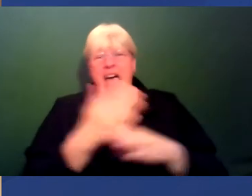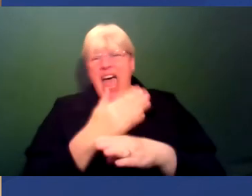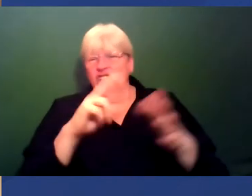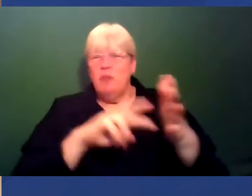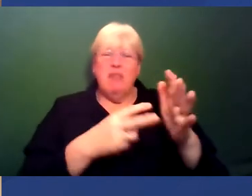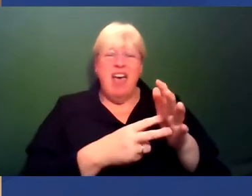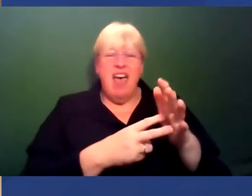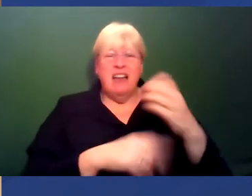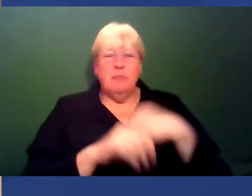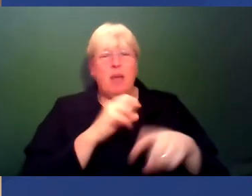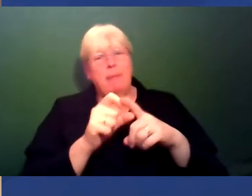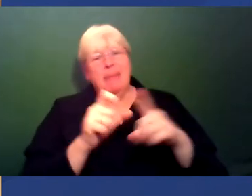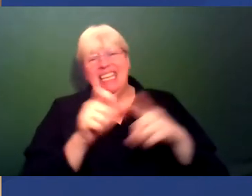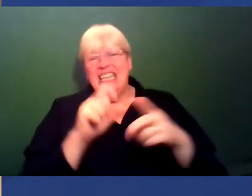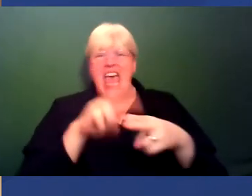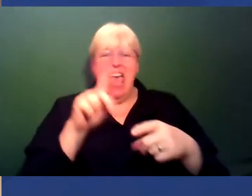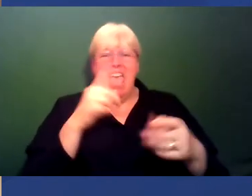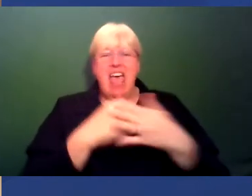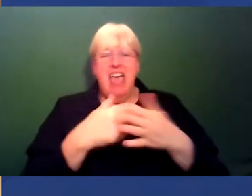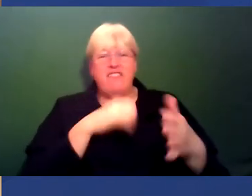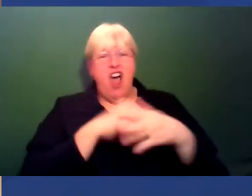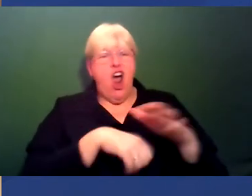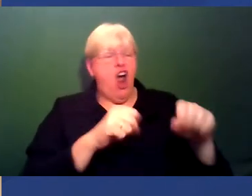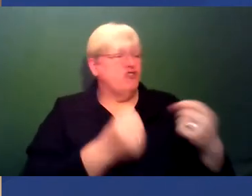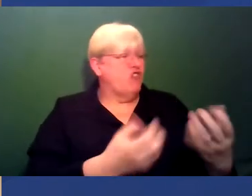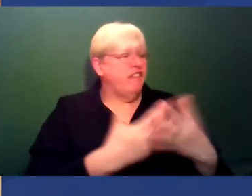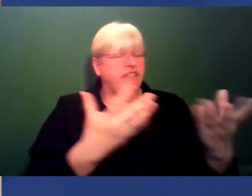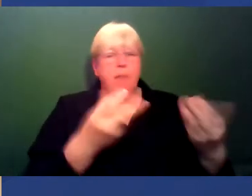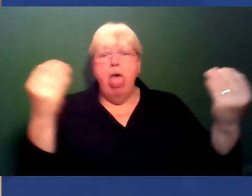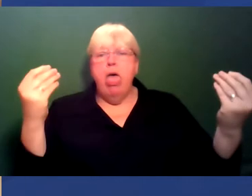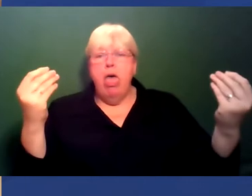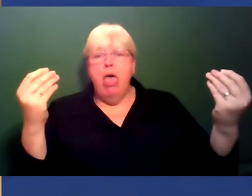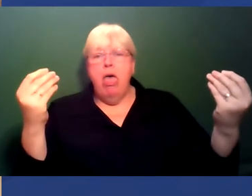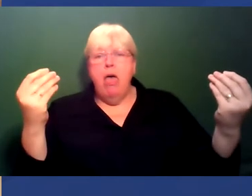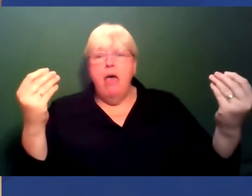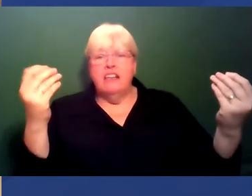made into a PDF and put in a hard drive somewhere. And it's all very inspiring, of course.